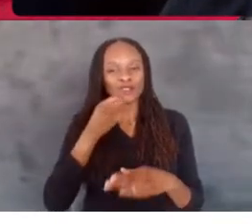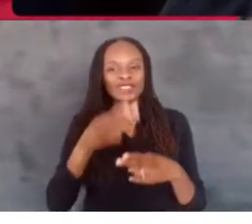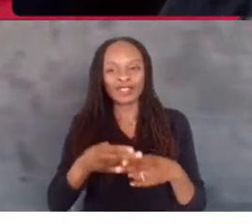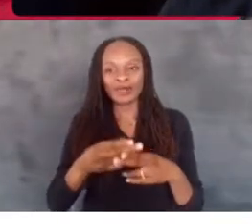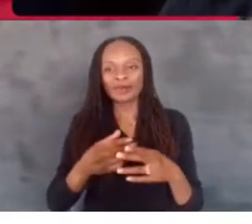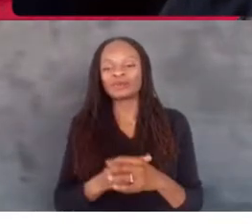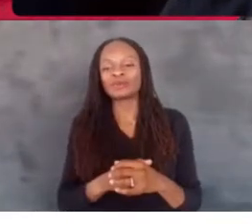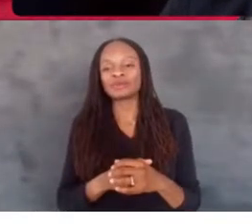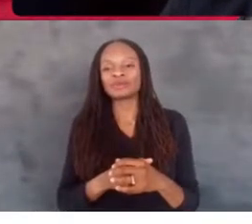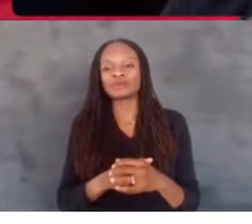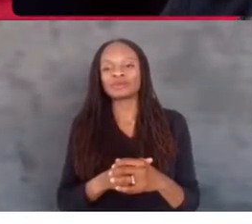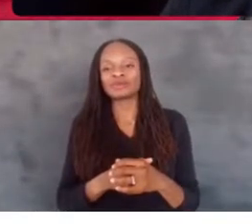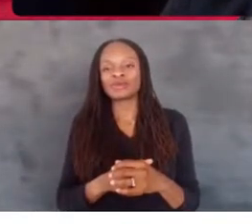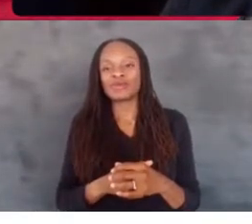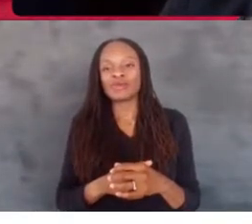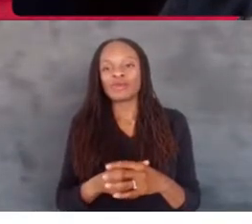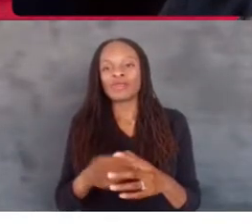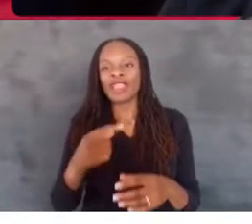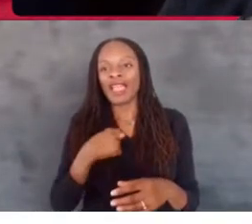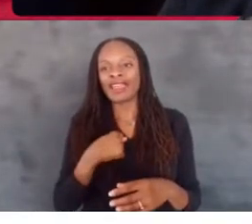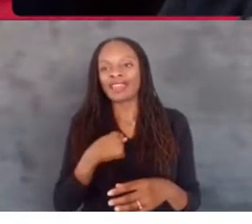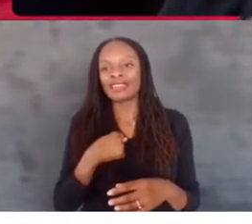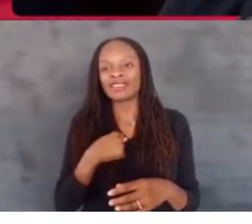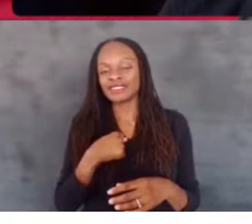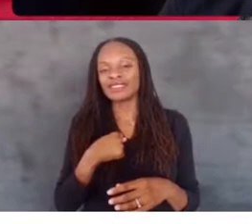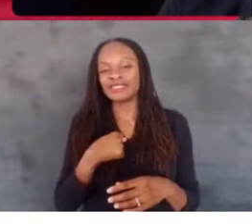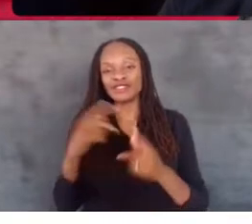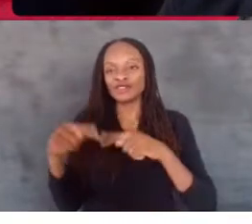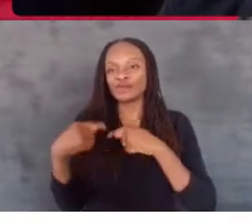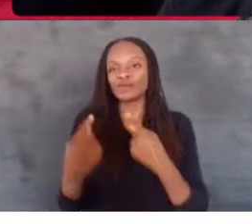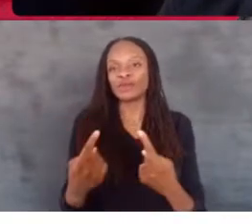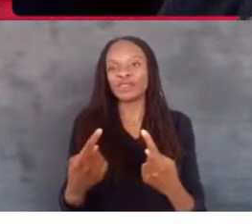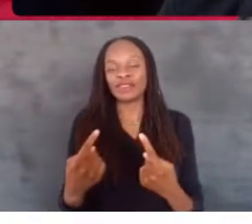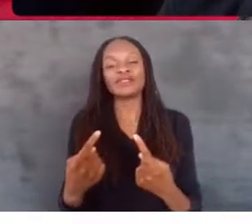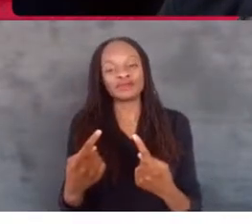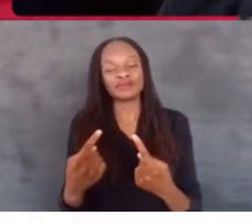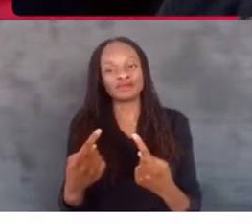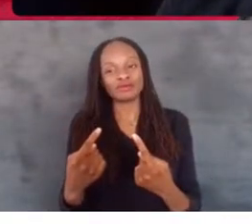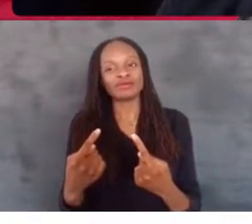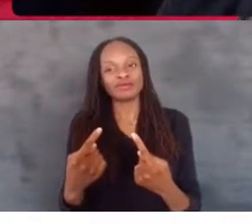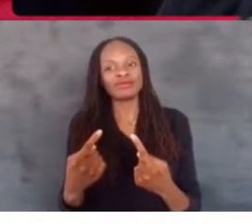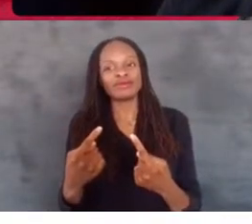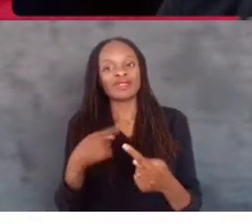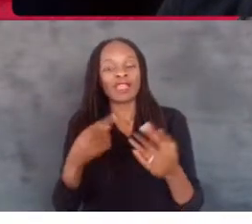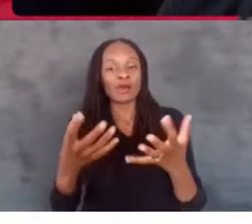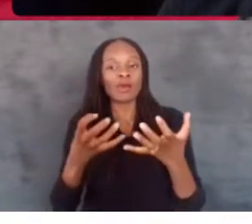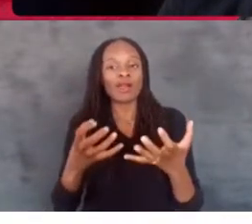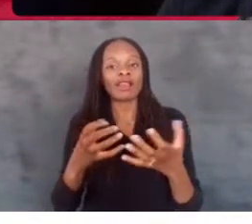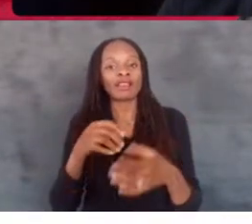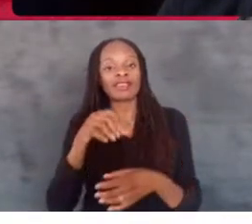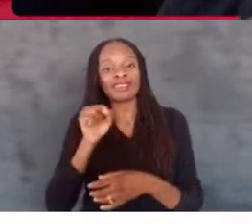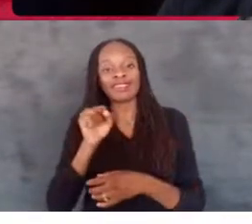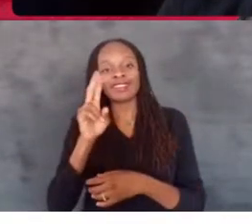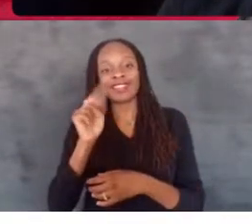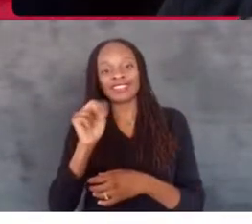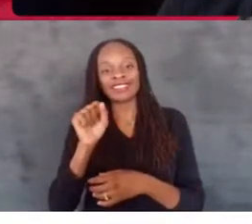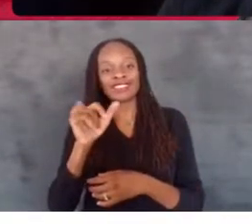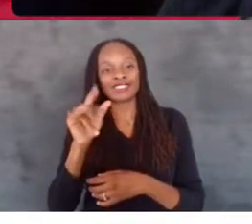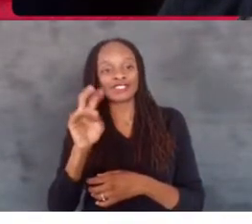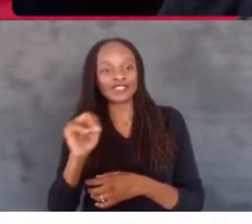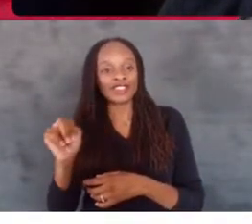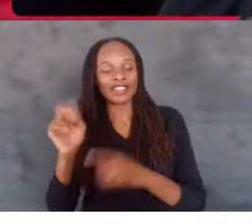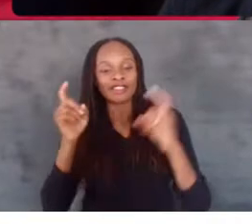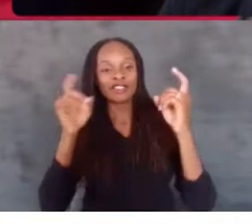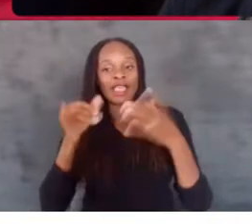I've just been, I've just been, I've won the Sunscreen Film Festival, which led